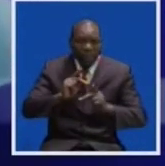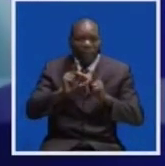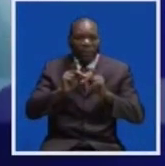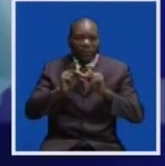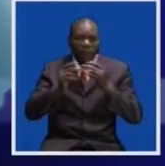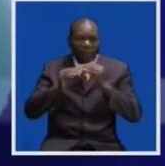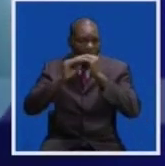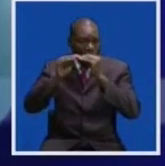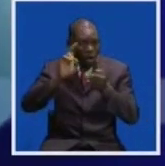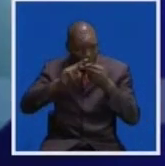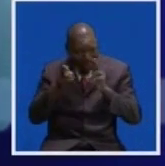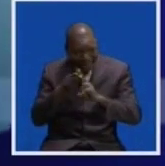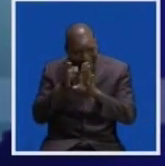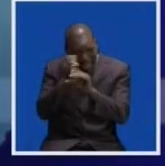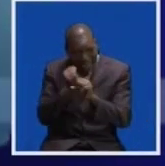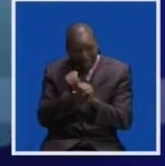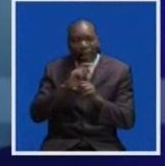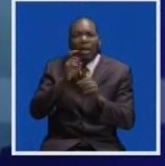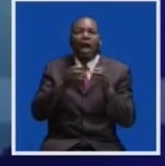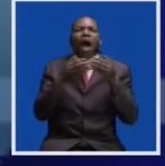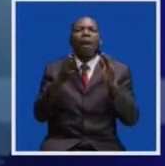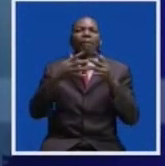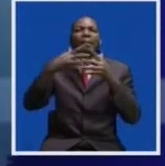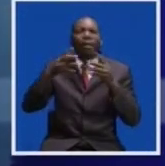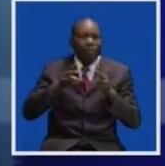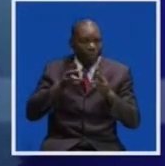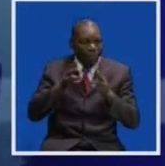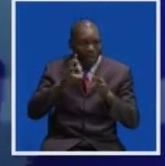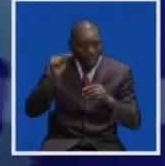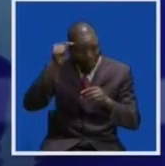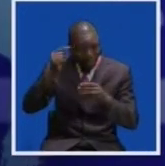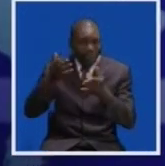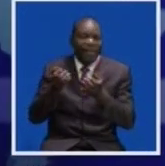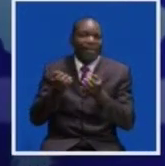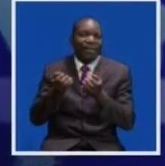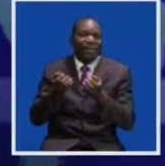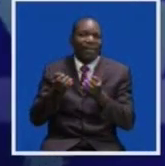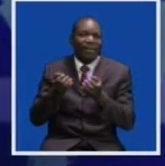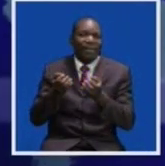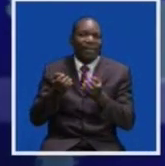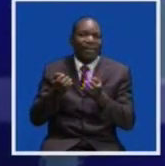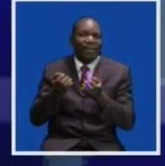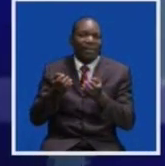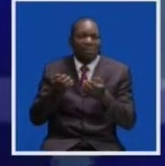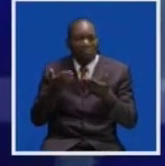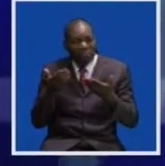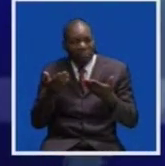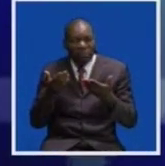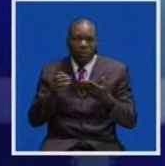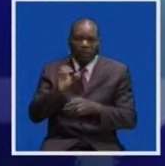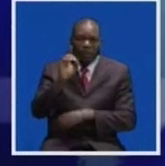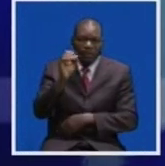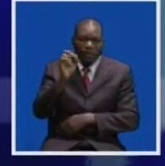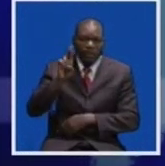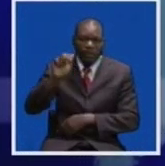equity partner is conducted in an open and transparent manner. And at the same occasion, Chief